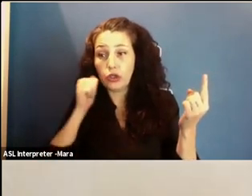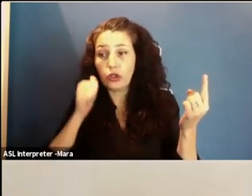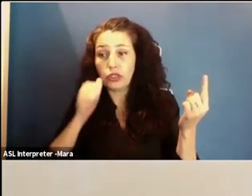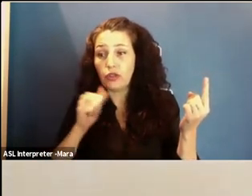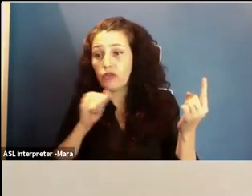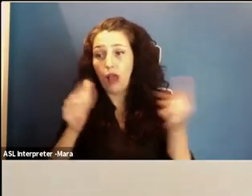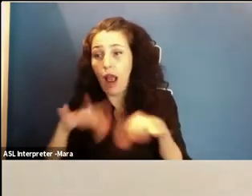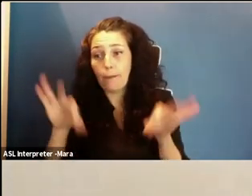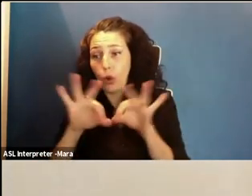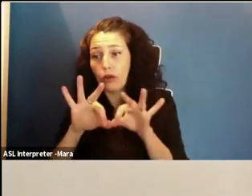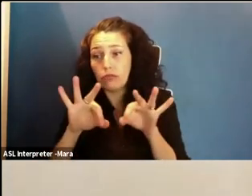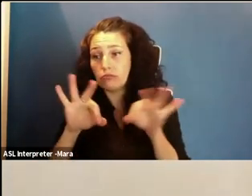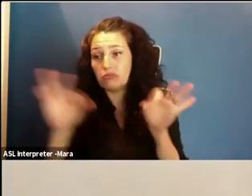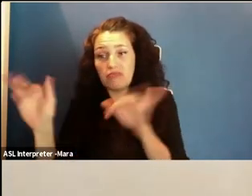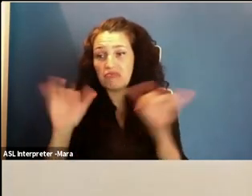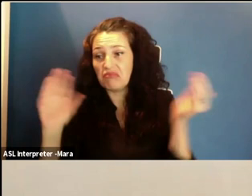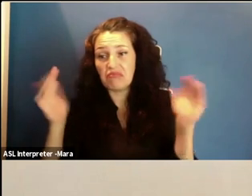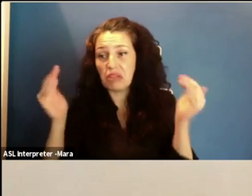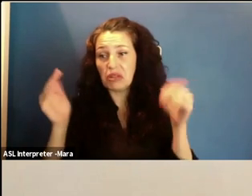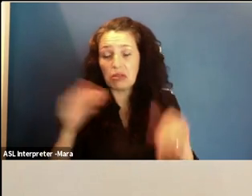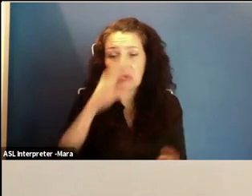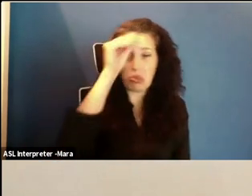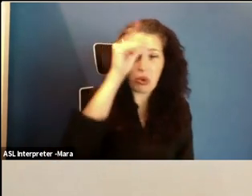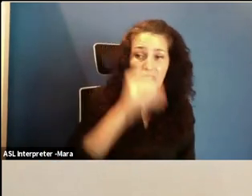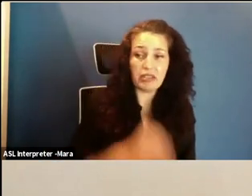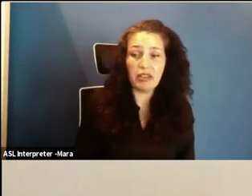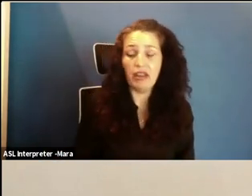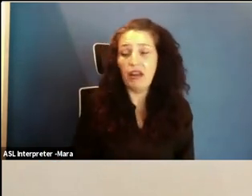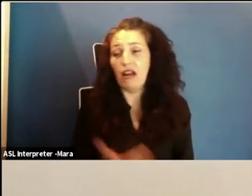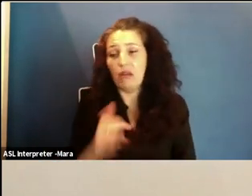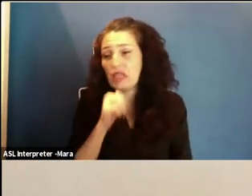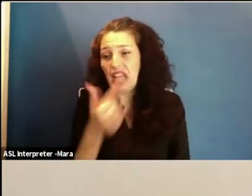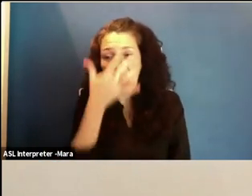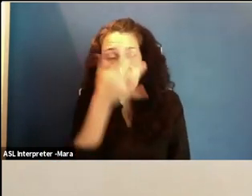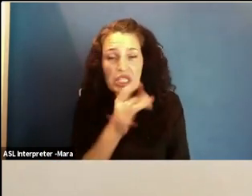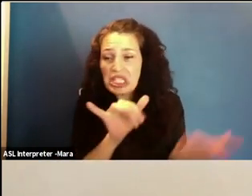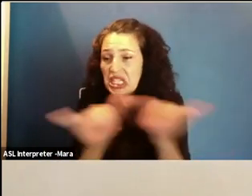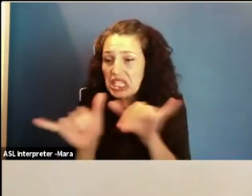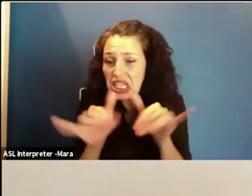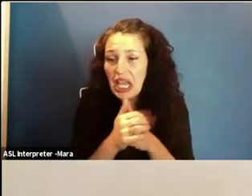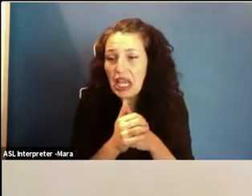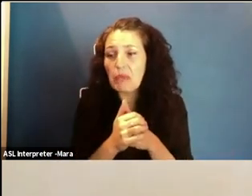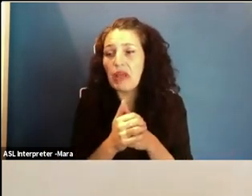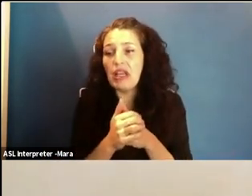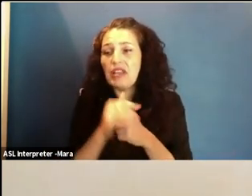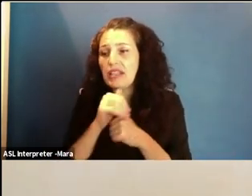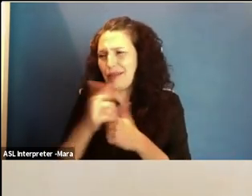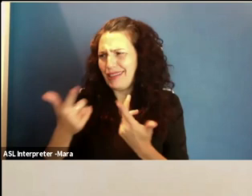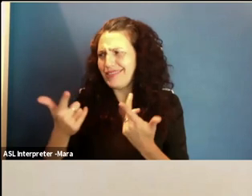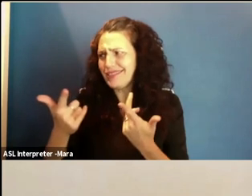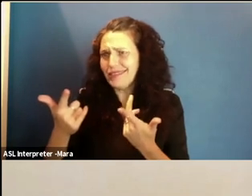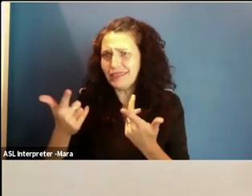things, and they don't take up half of the population. It seemed so obvious that we should be showing kids from the beginning